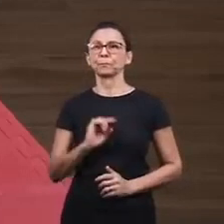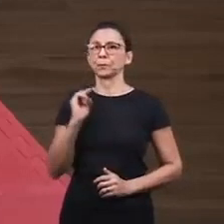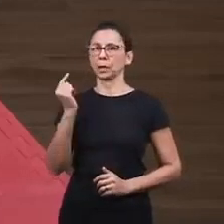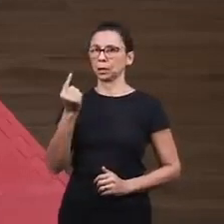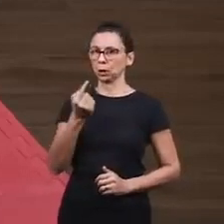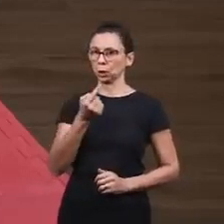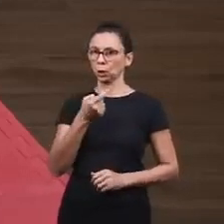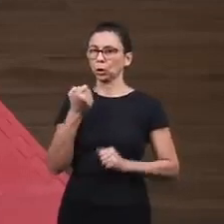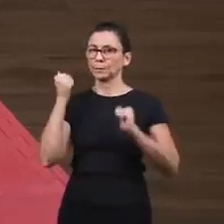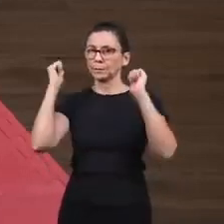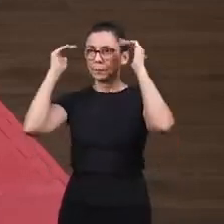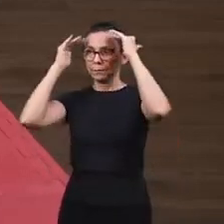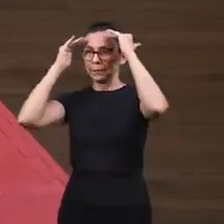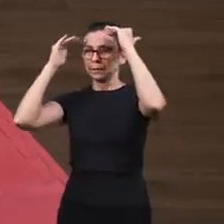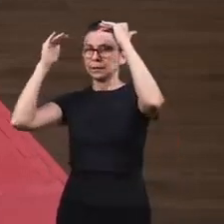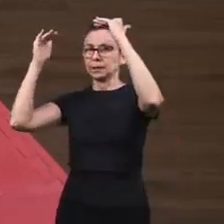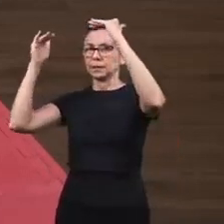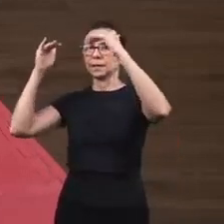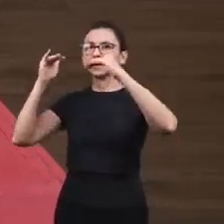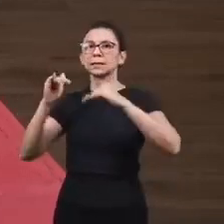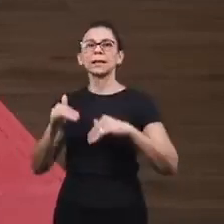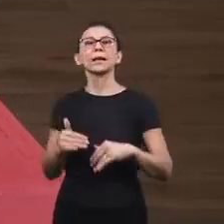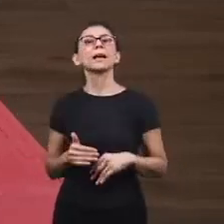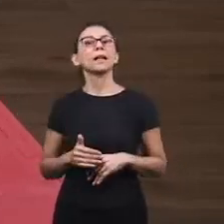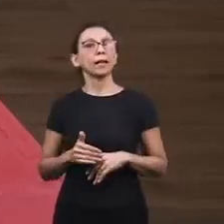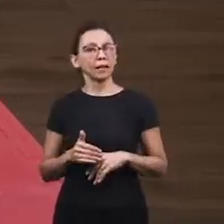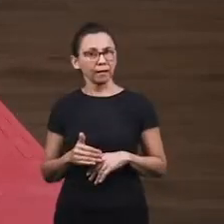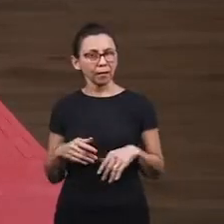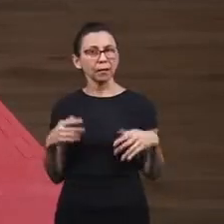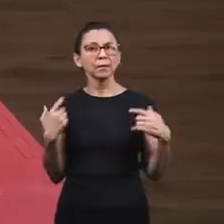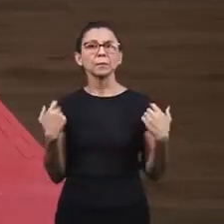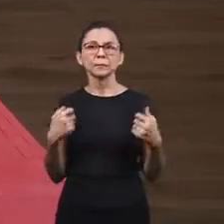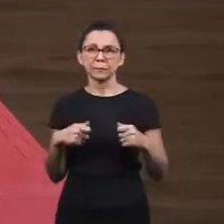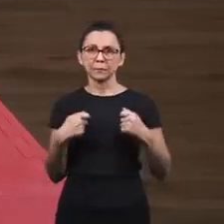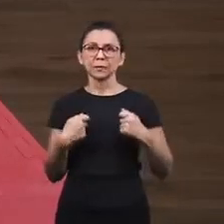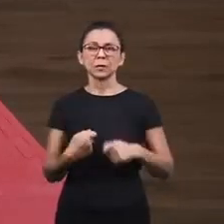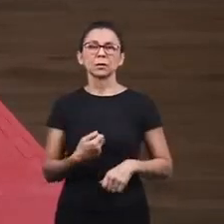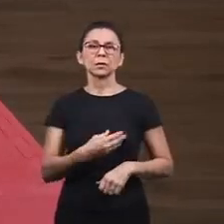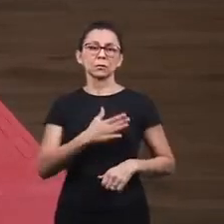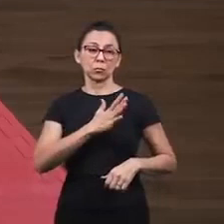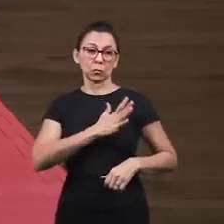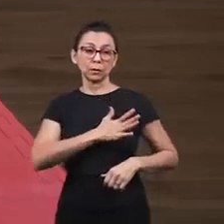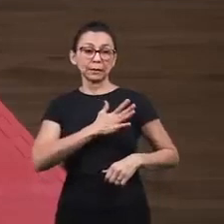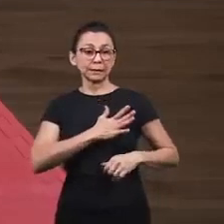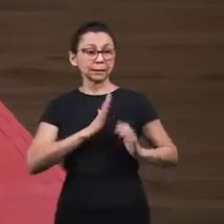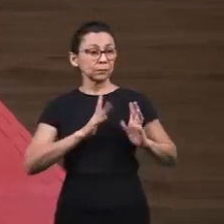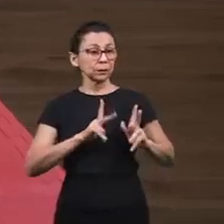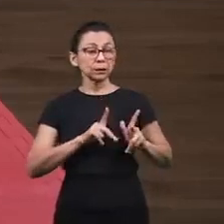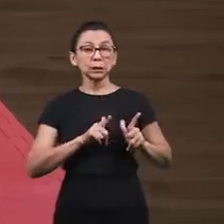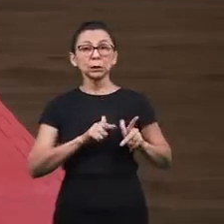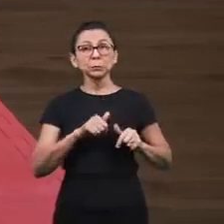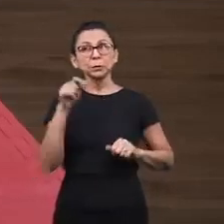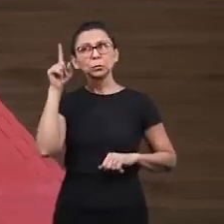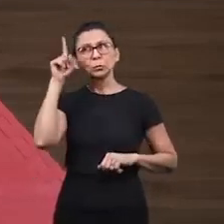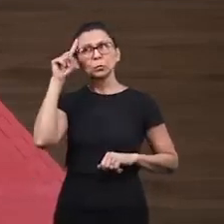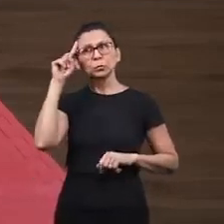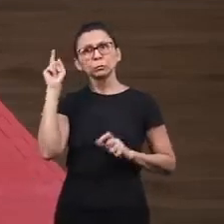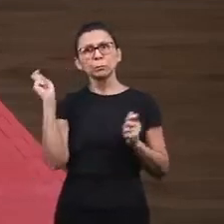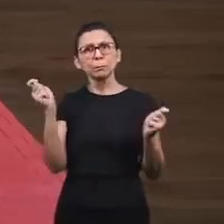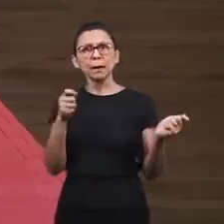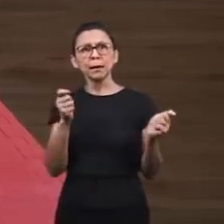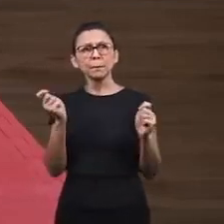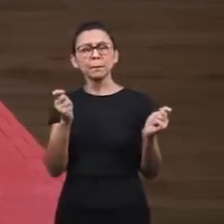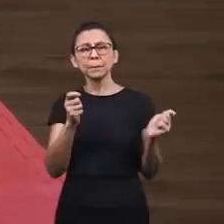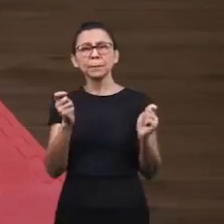He wants to teach us that we have to be obedient, that we have to restore our spiritual life, our hearts, every single